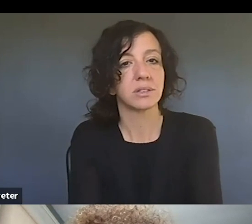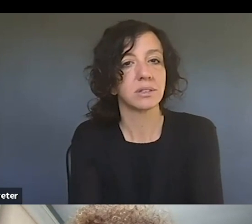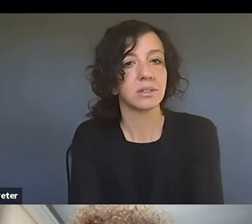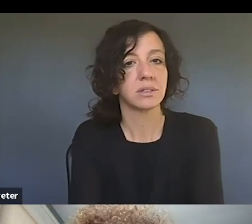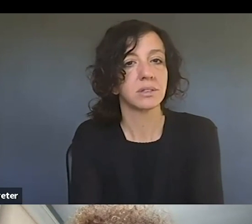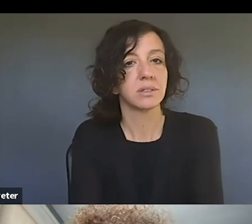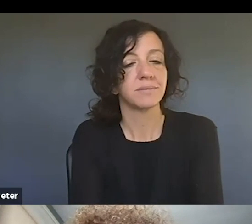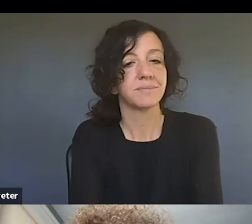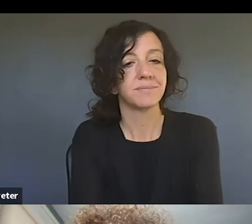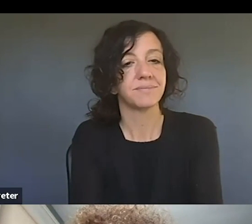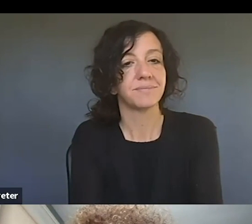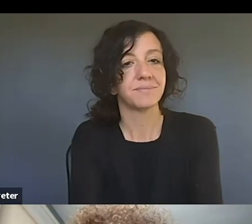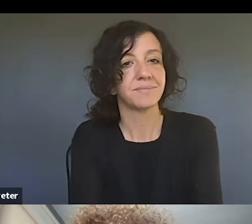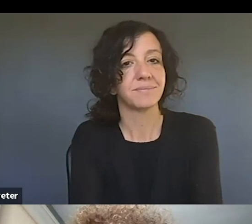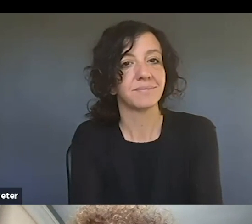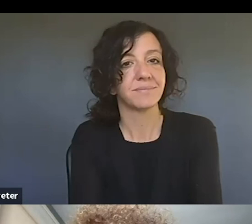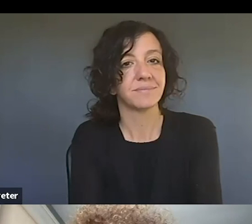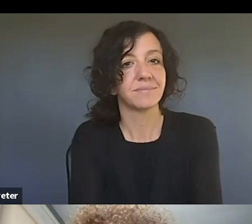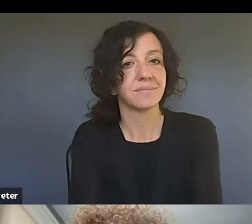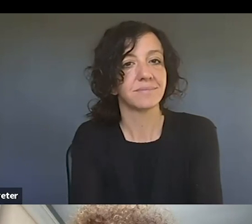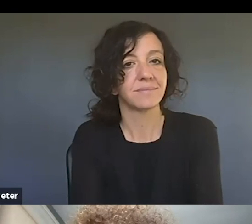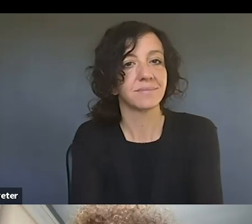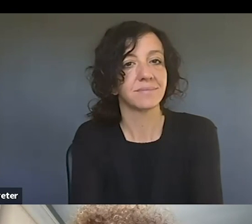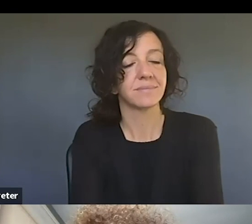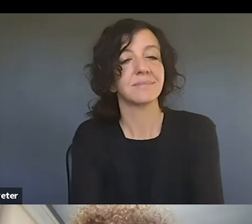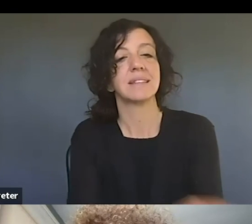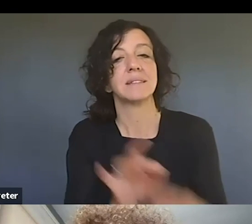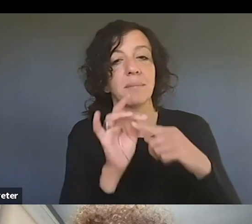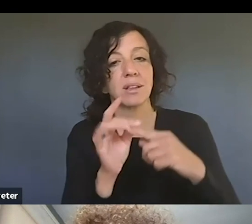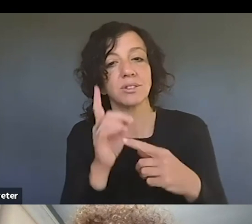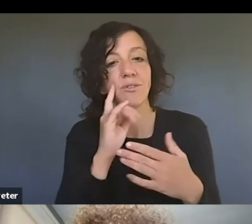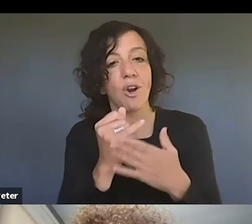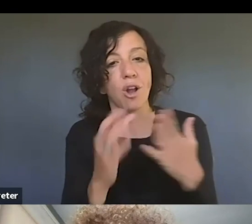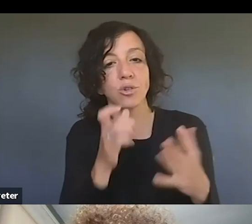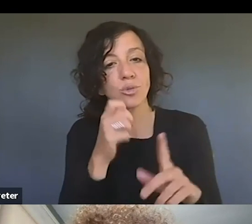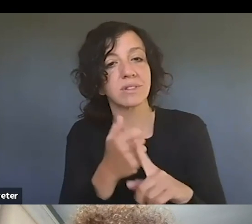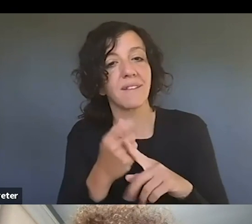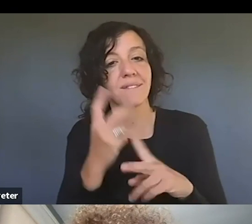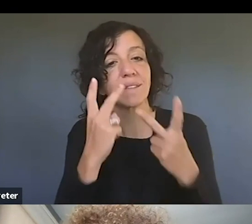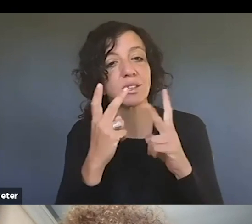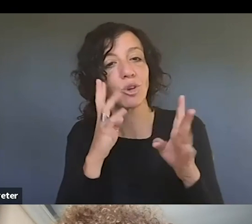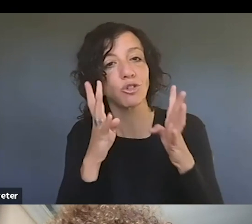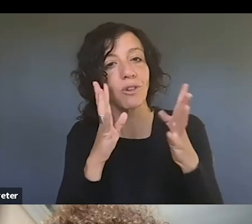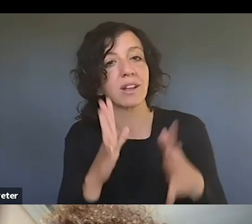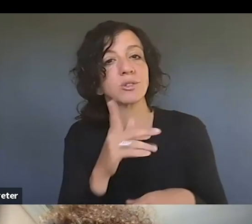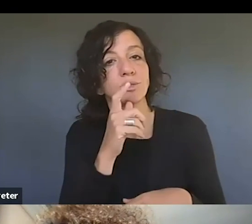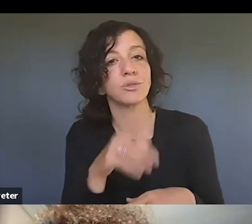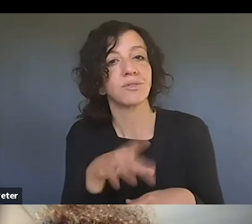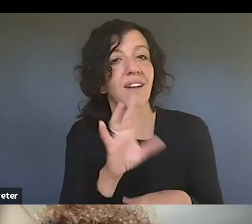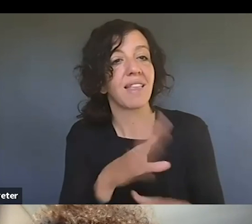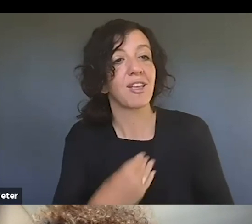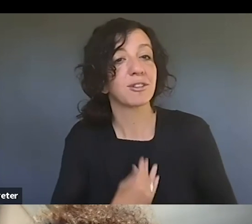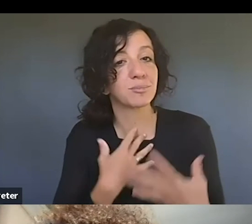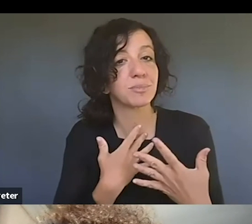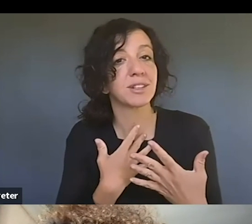consideration especially with you know artists or visual creators who may find their inspiration in